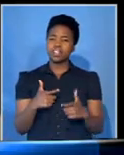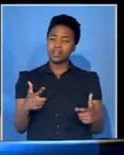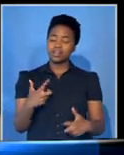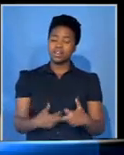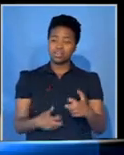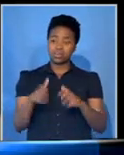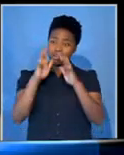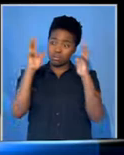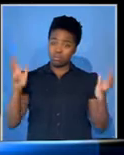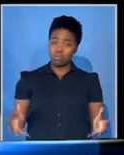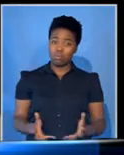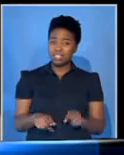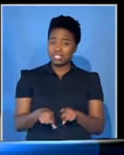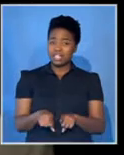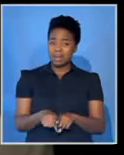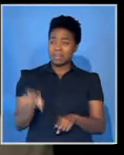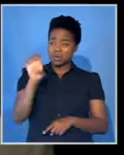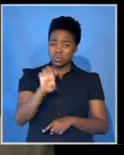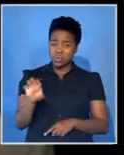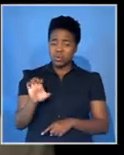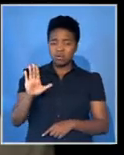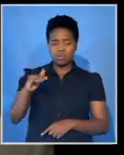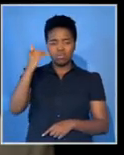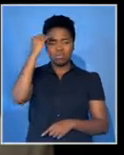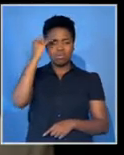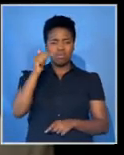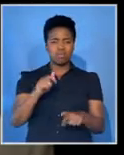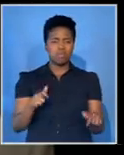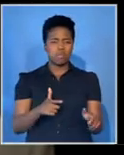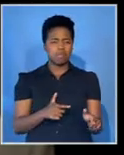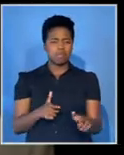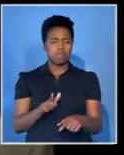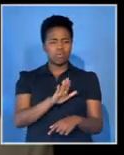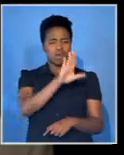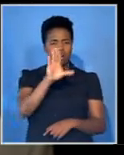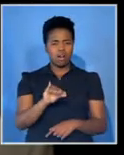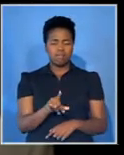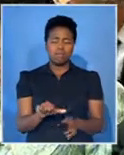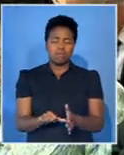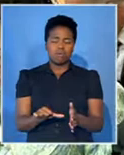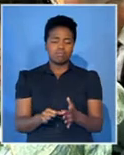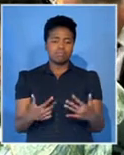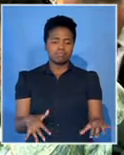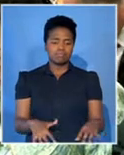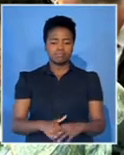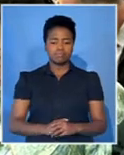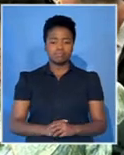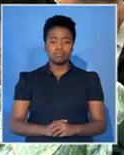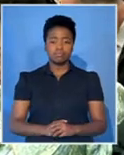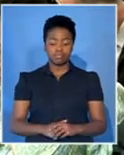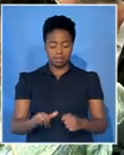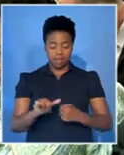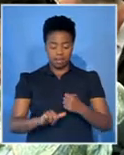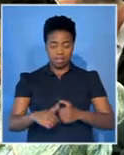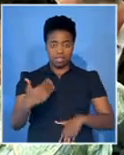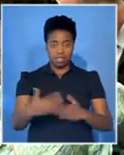globally, also in the European Union, knowing that it is an important issue also in Africa. Parties have until the end of